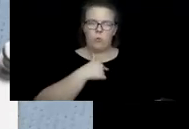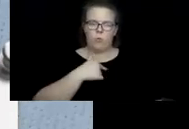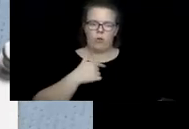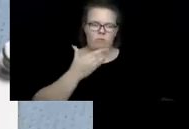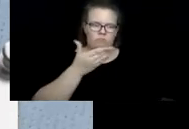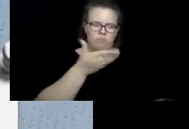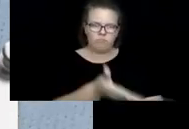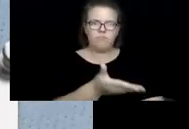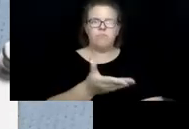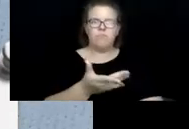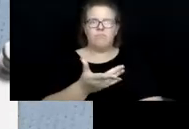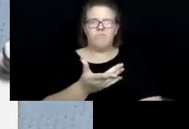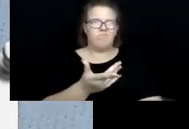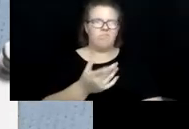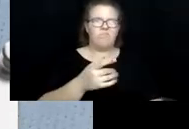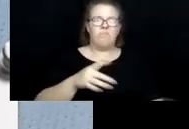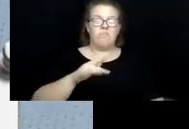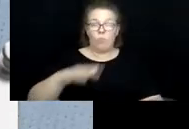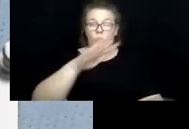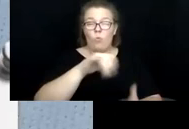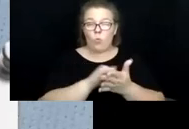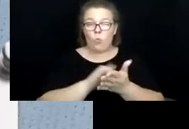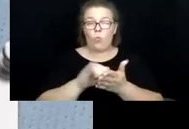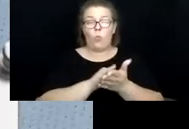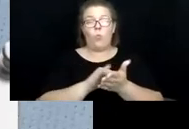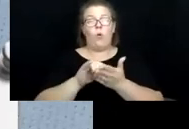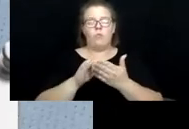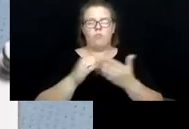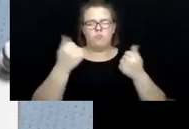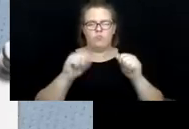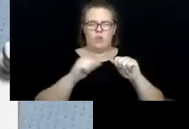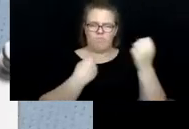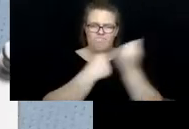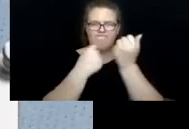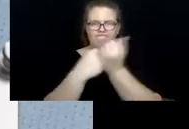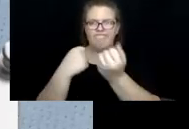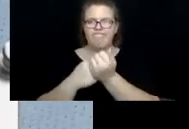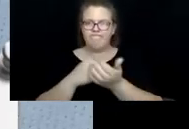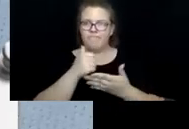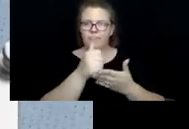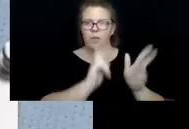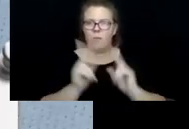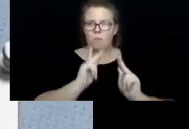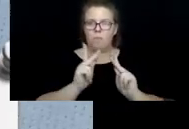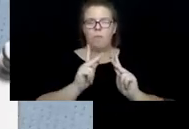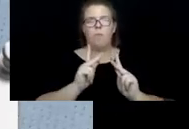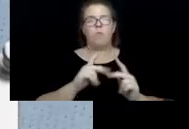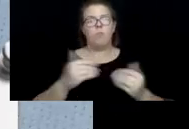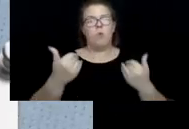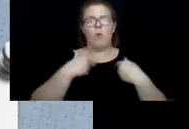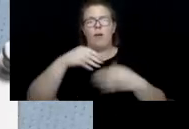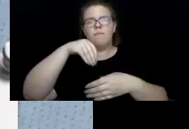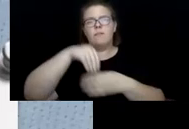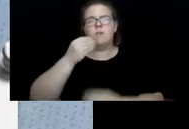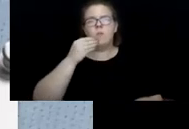the state, all caregiver services programs, to help people in crisis. We have an in-home respite program here in Anondaga